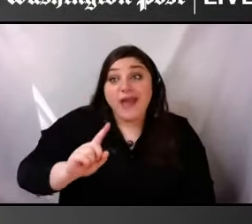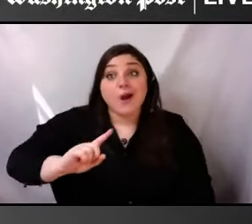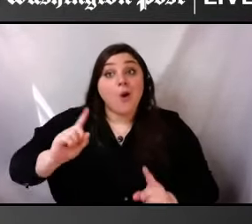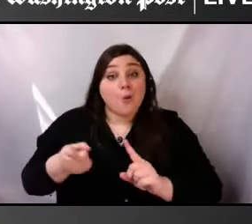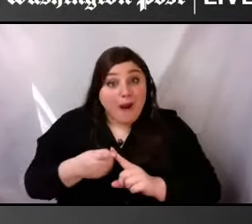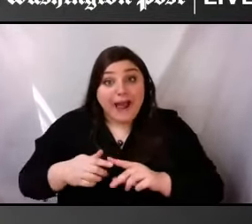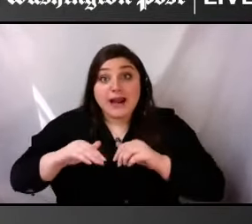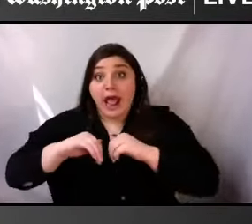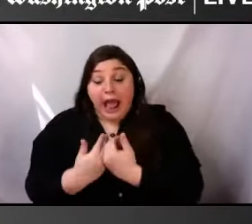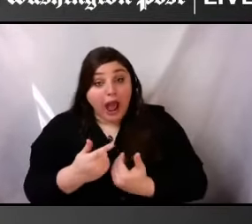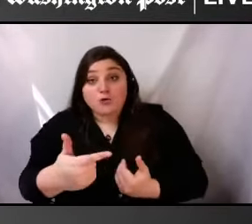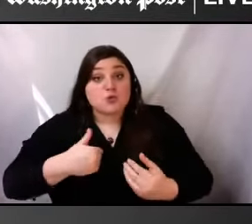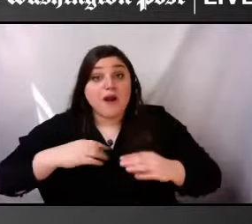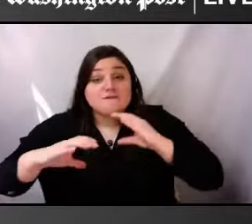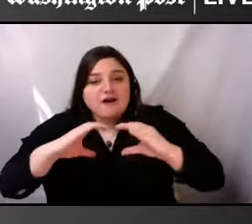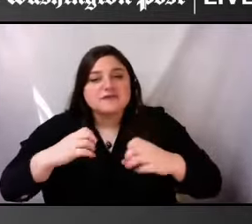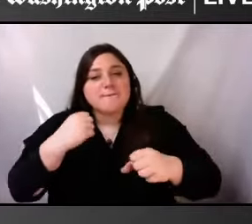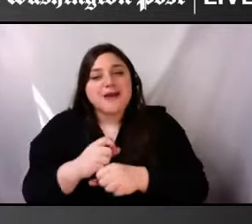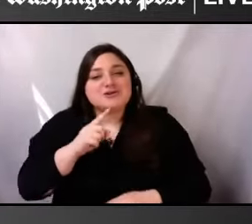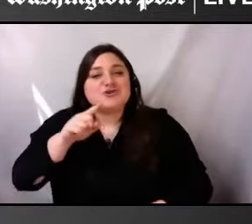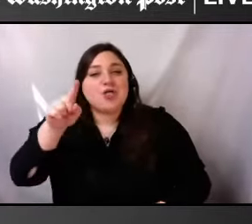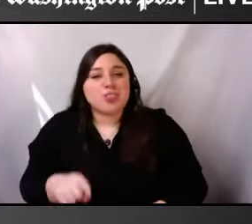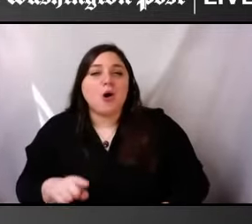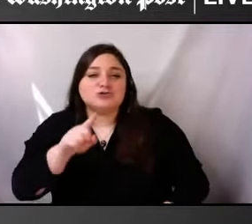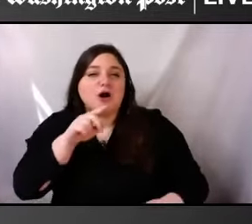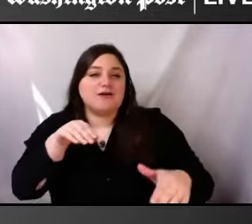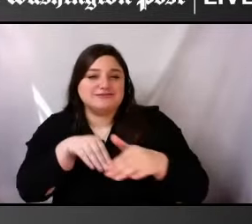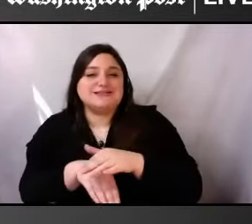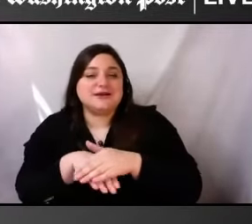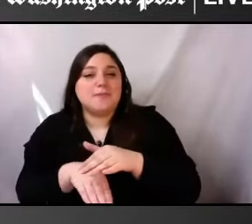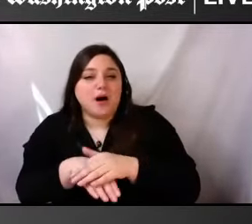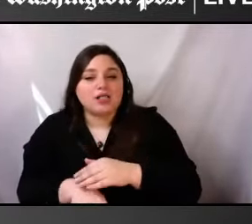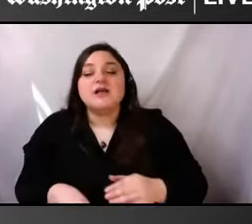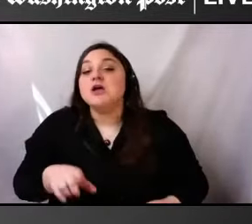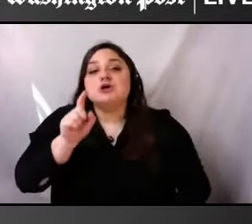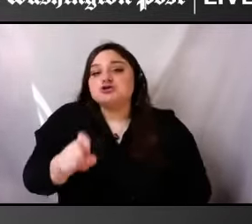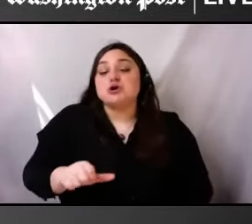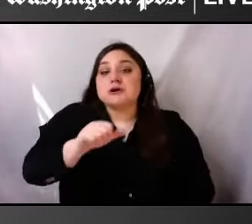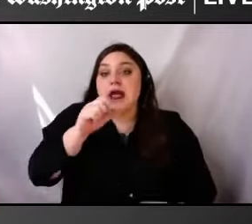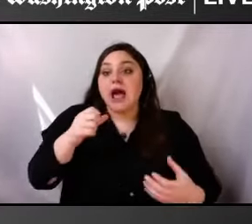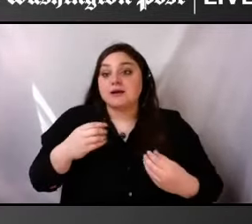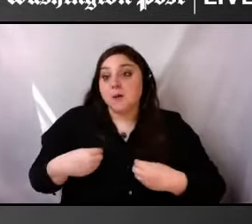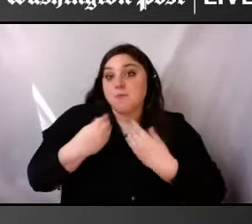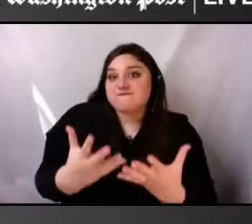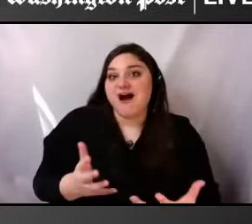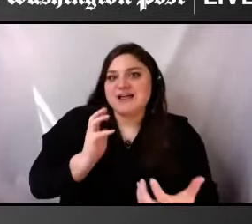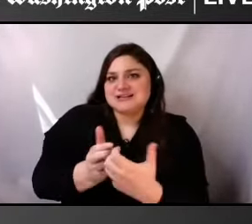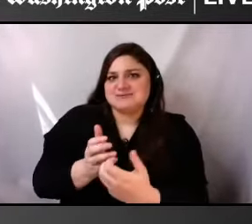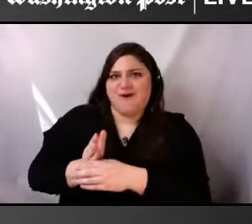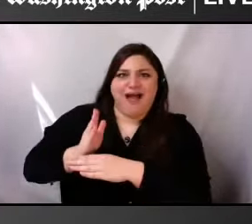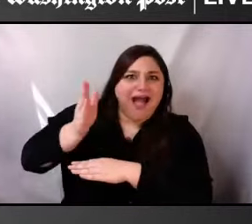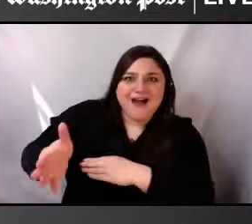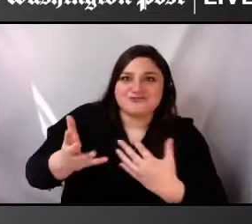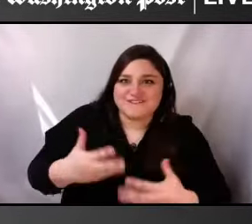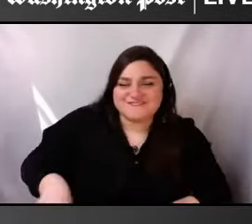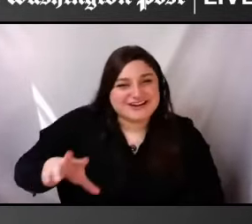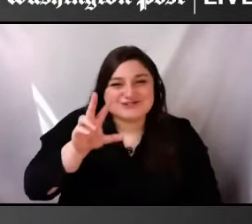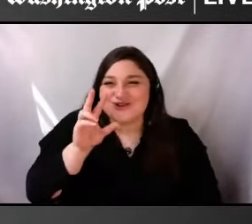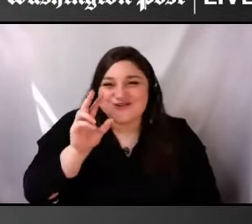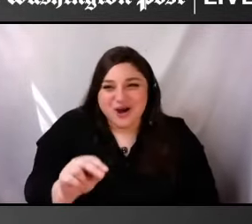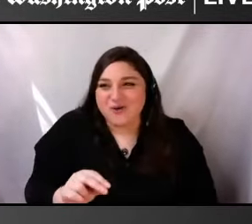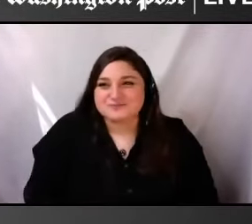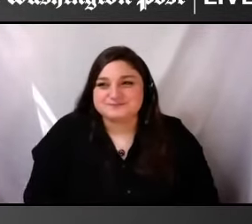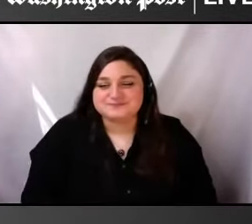about making accommodations after the fact as Andrea brought up. Because as we see that happening in, in the